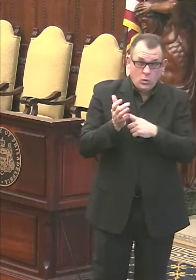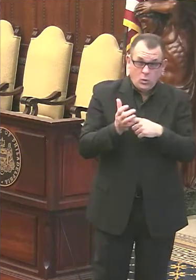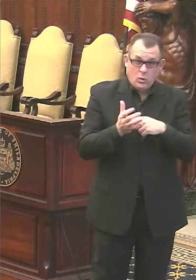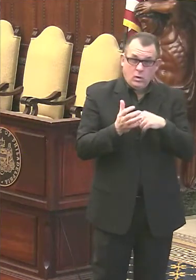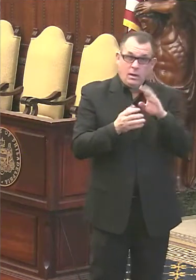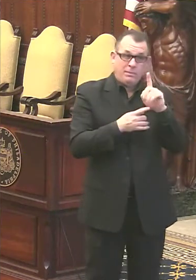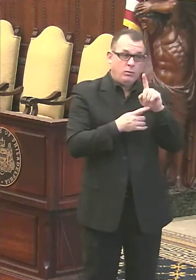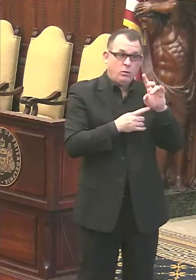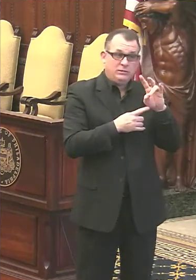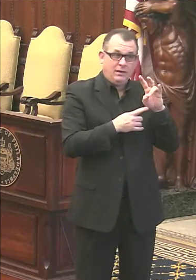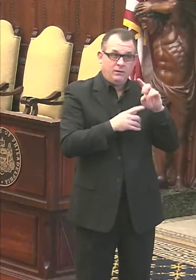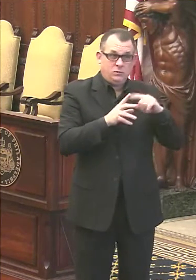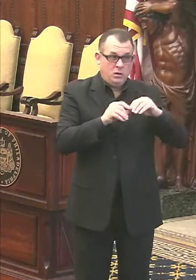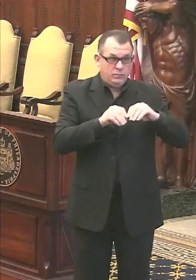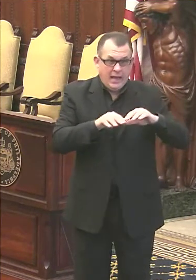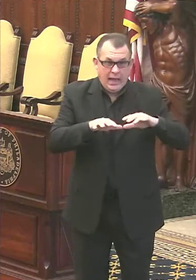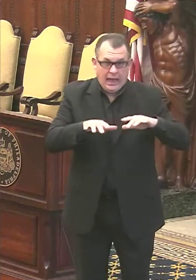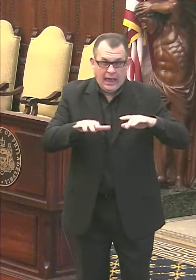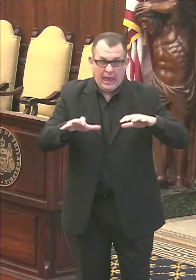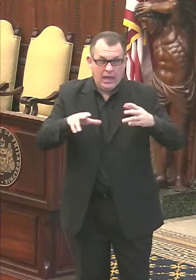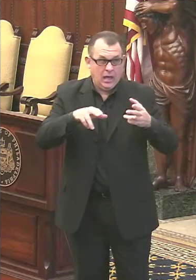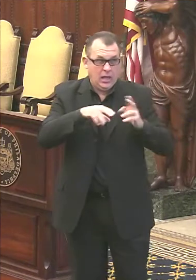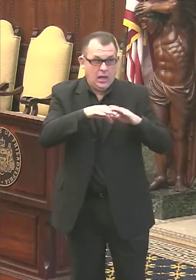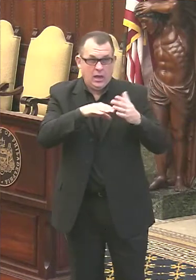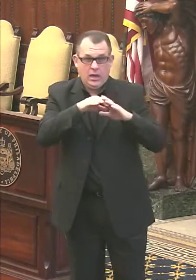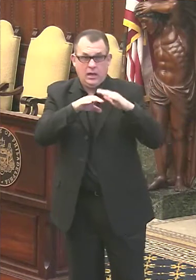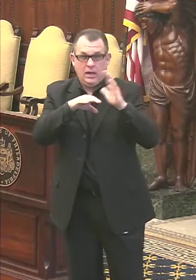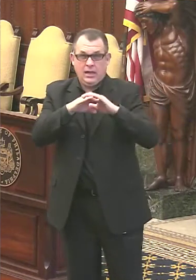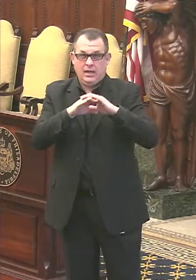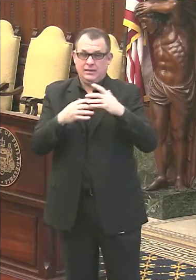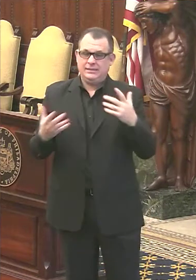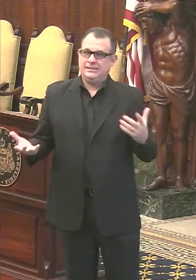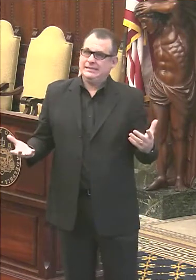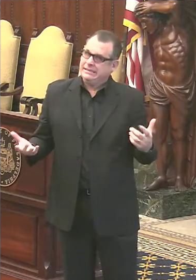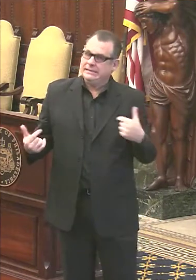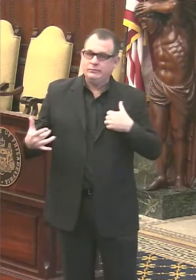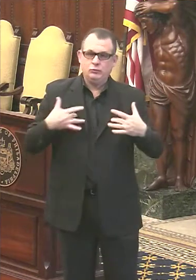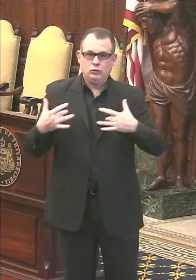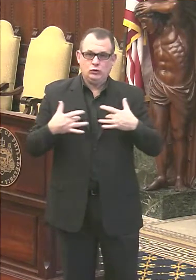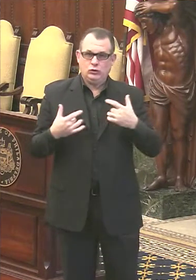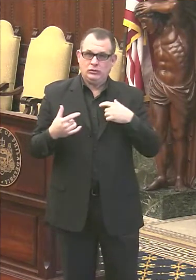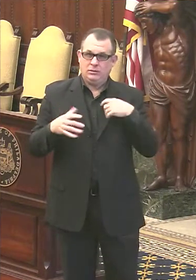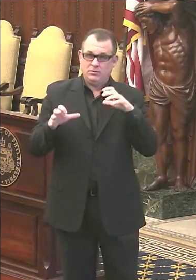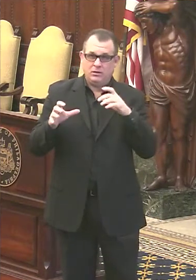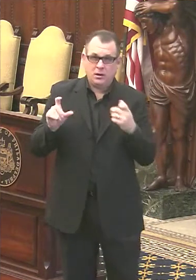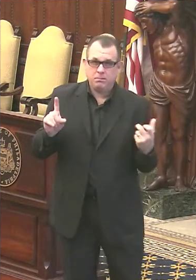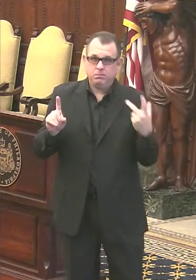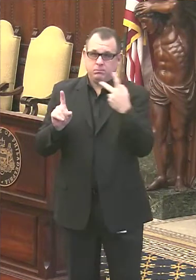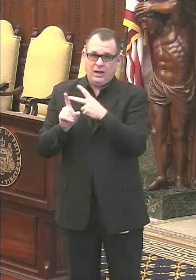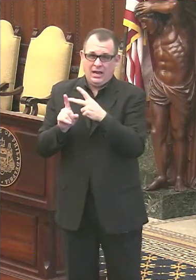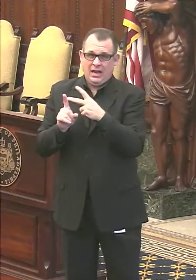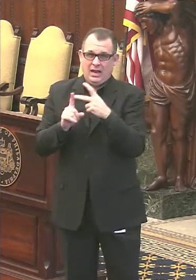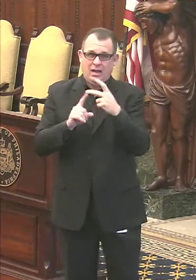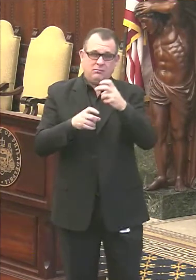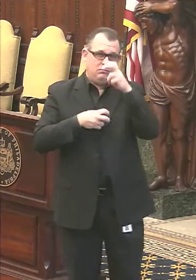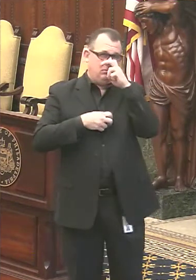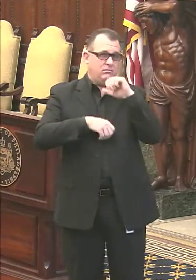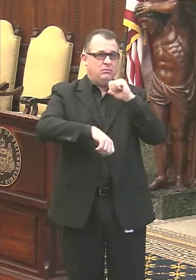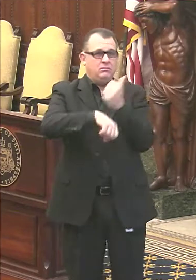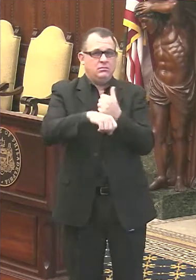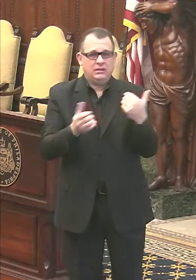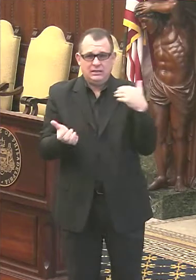Philadelphia, and we see a big increase in cases, and we're worried about the hospitals being overrun again, we may have to reinstitute those restrictions. I hope not.